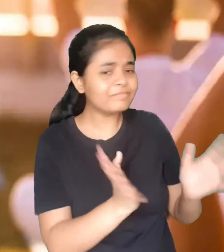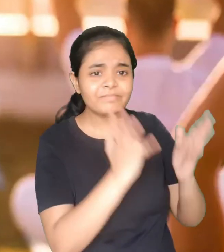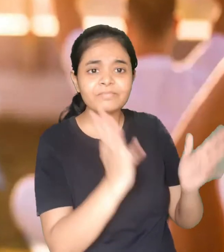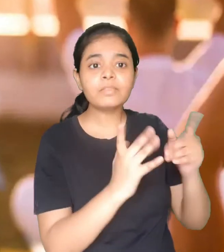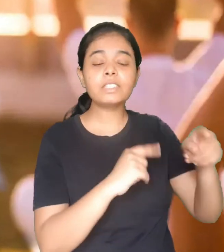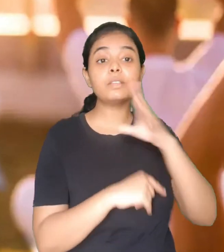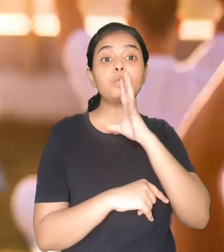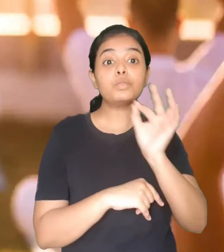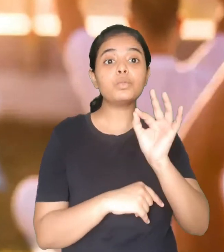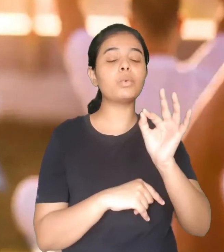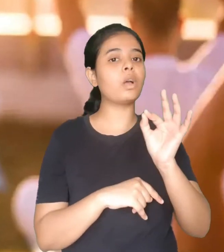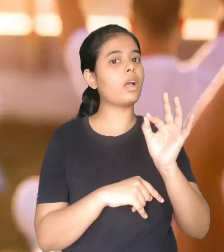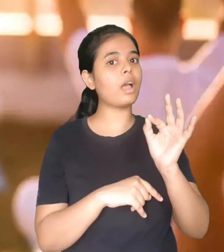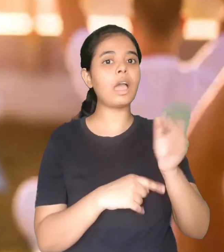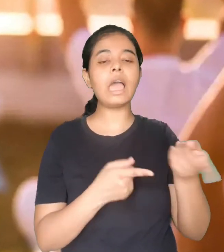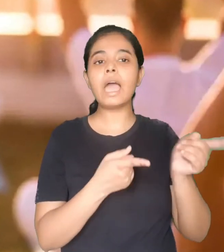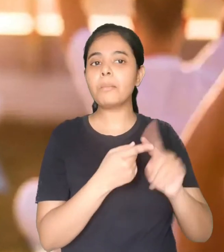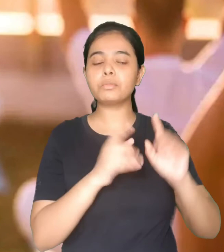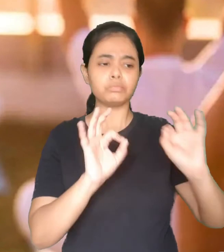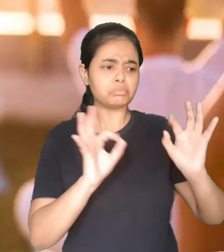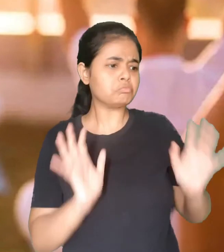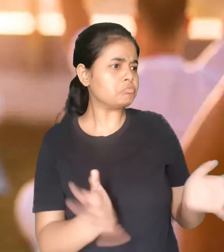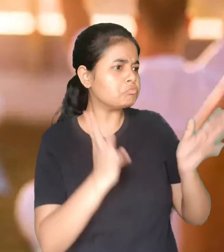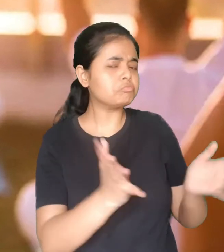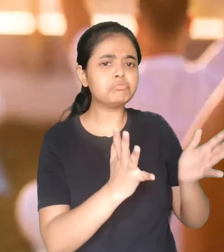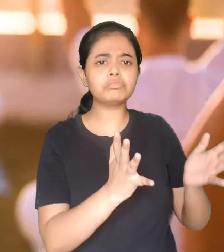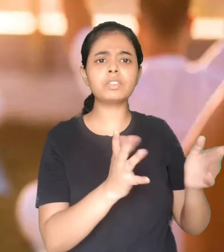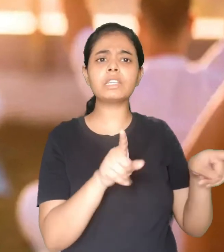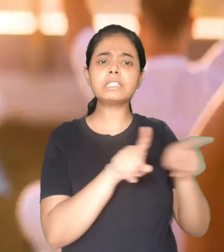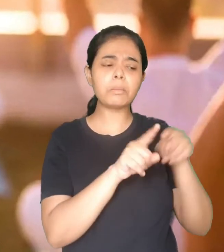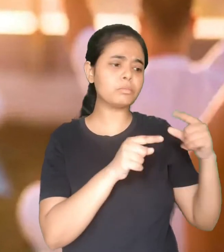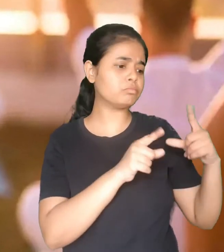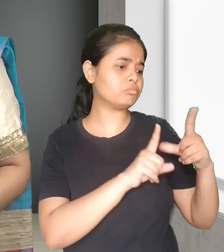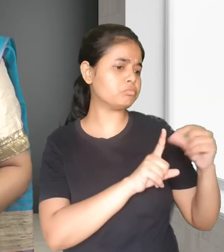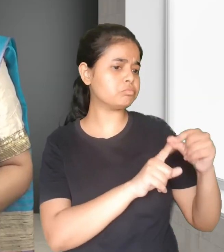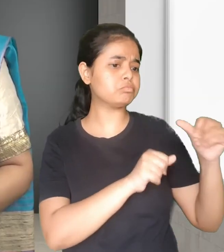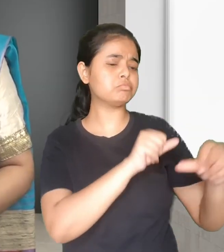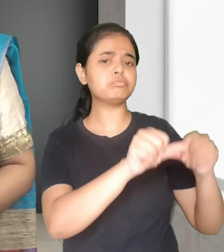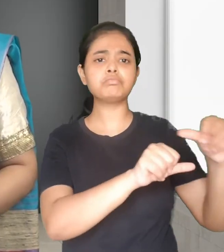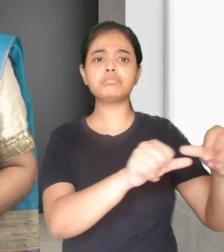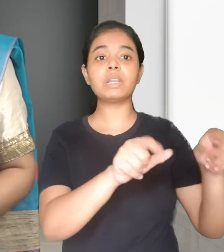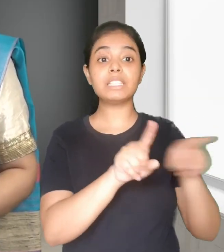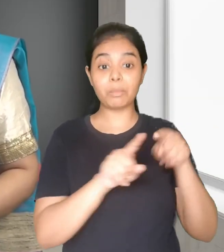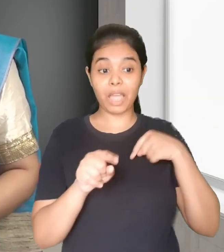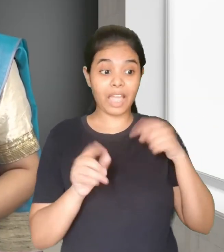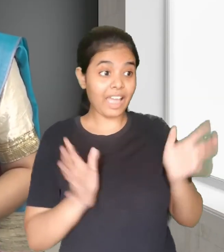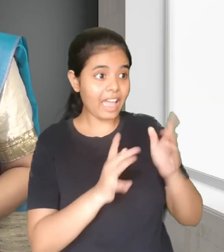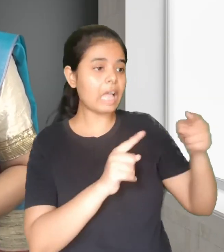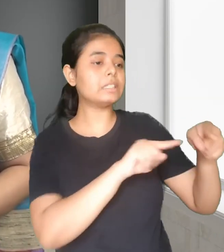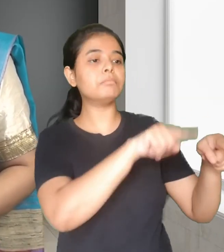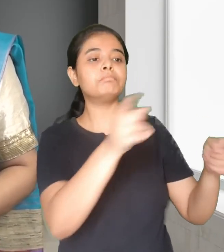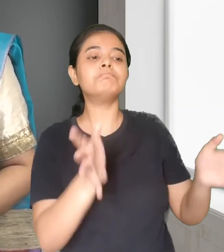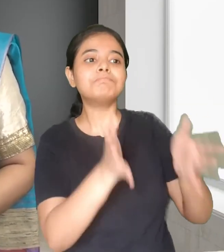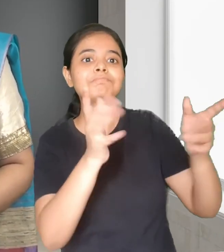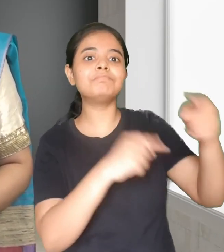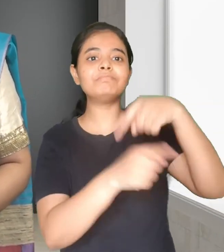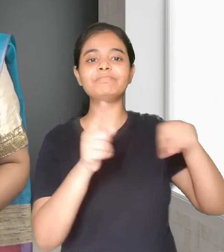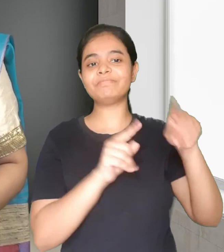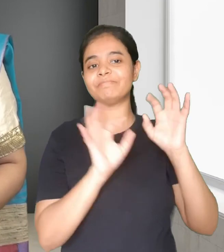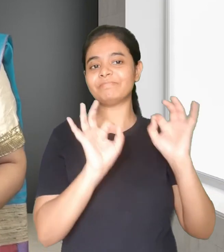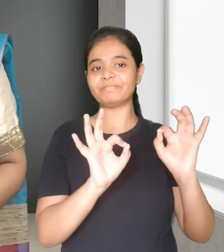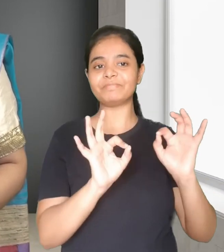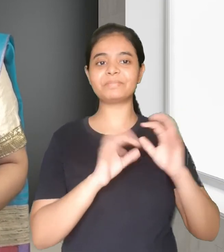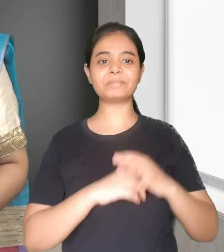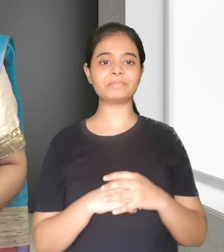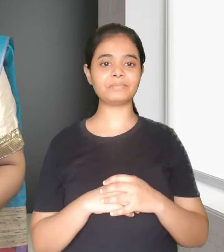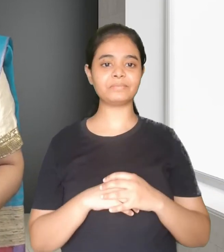Motivate people to try out the tips that seem most realistic for them and once they master them, then one should consider